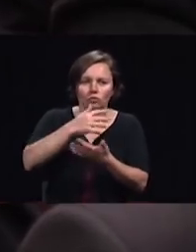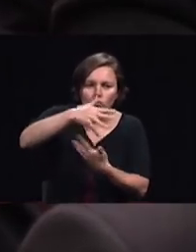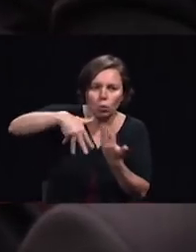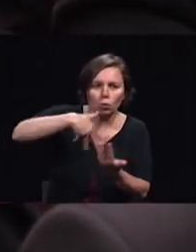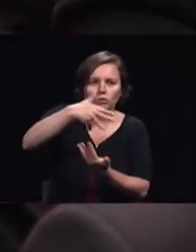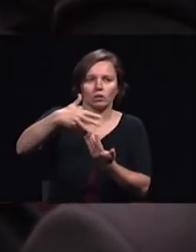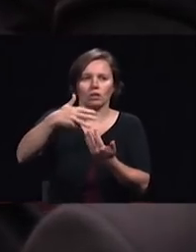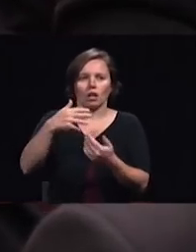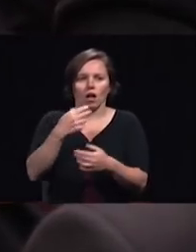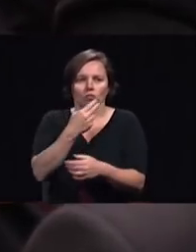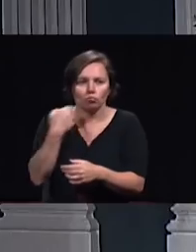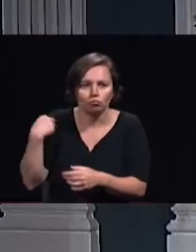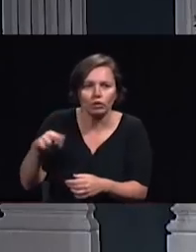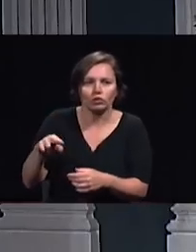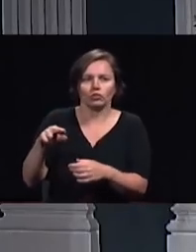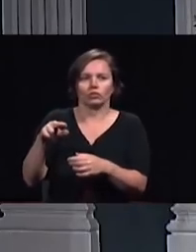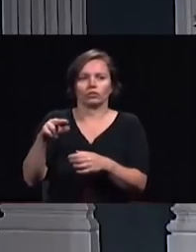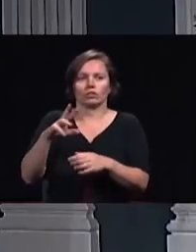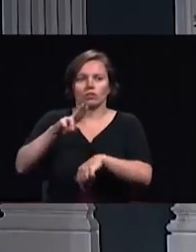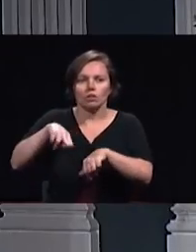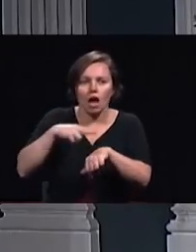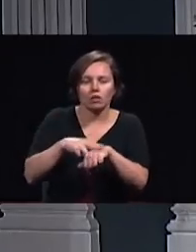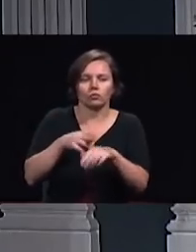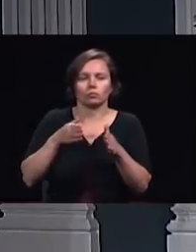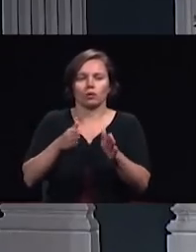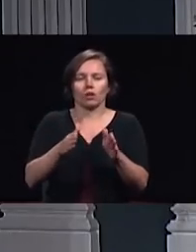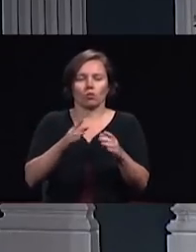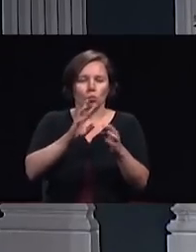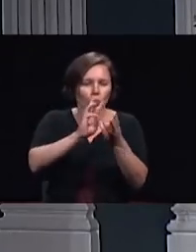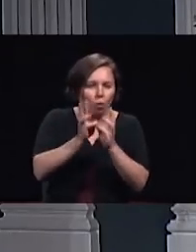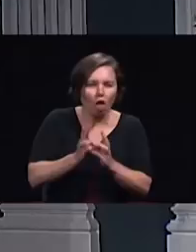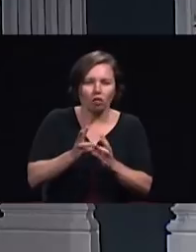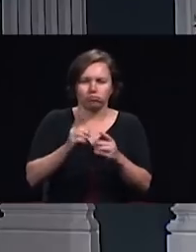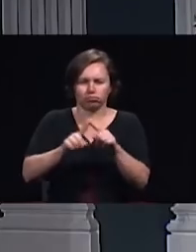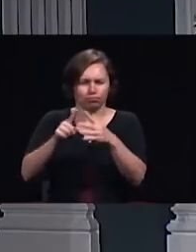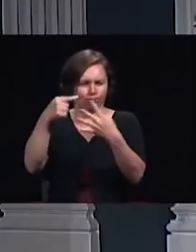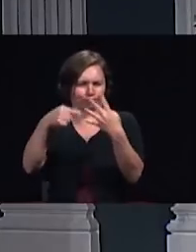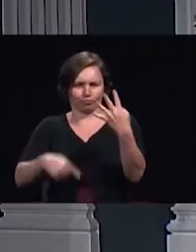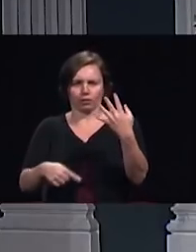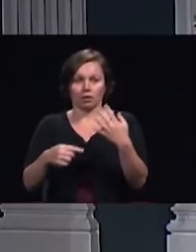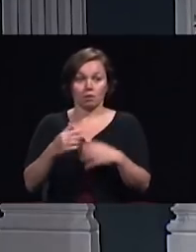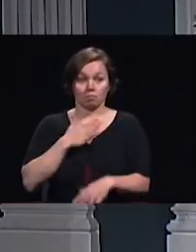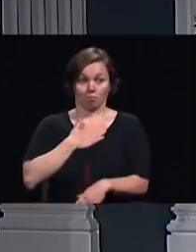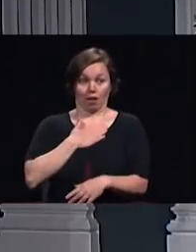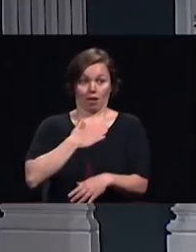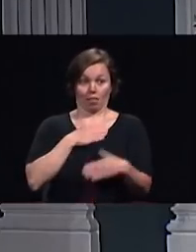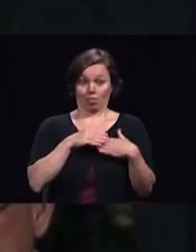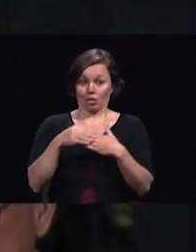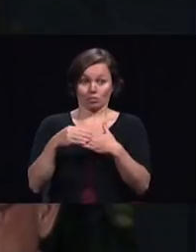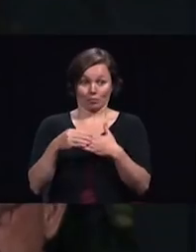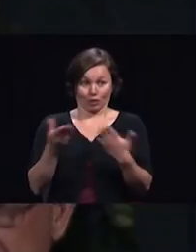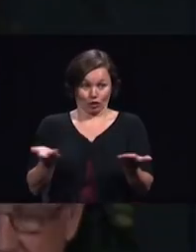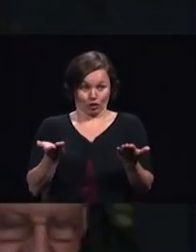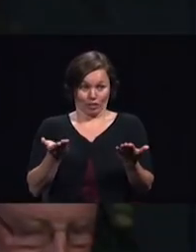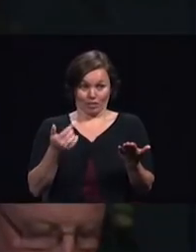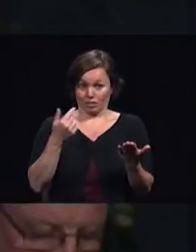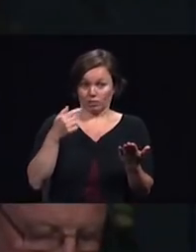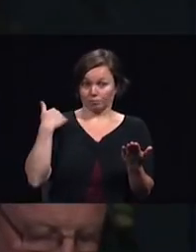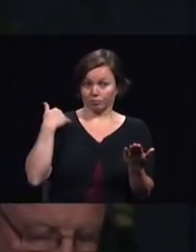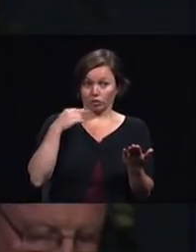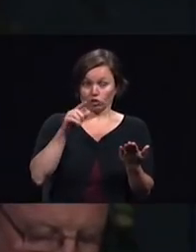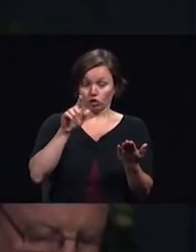in the natural world my fellow leaders assembled here at this 2017 annual council